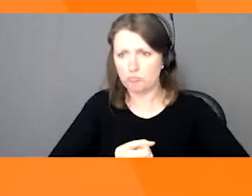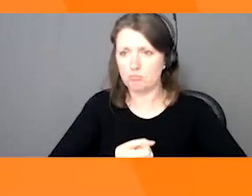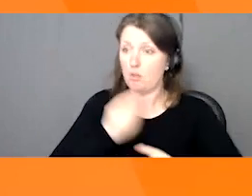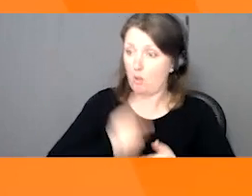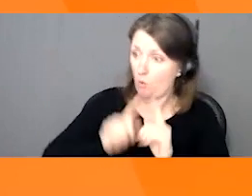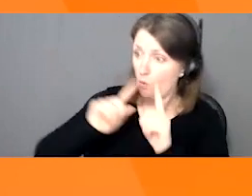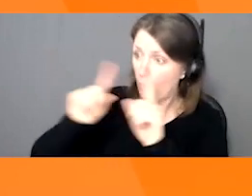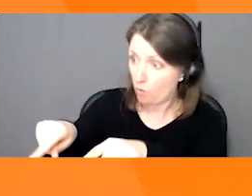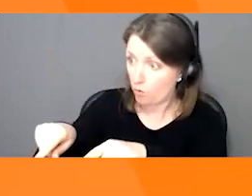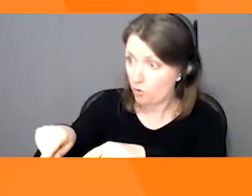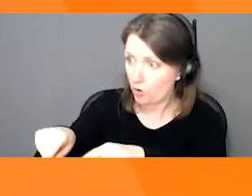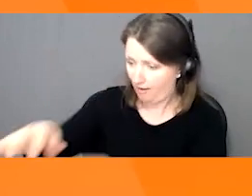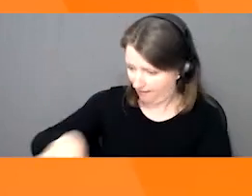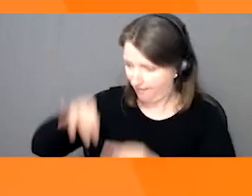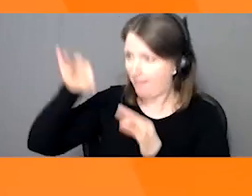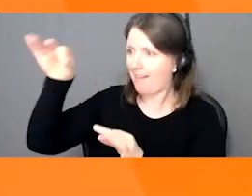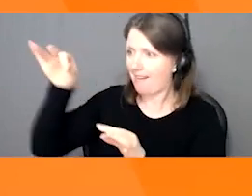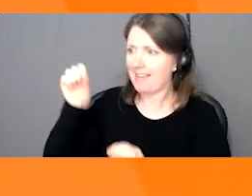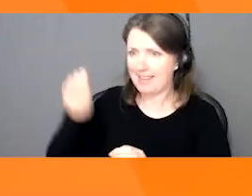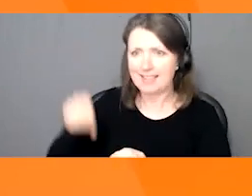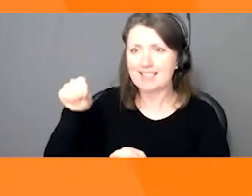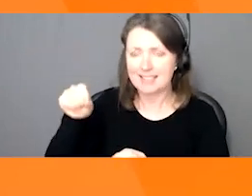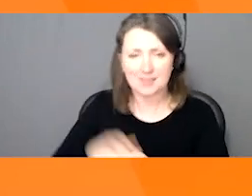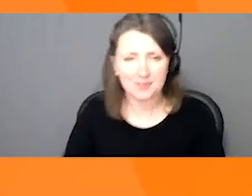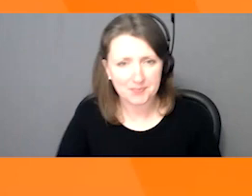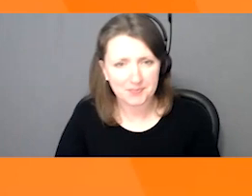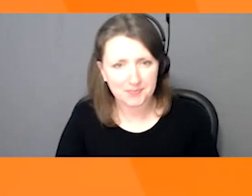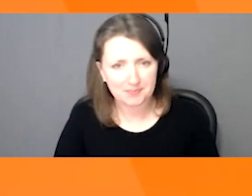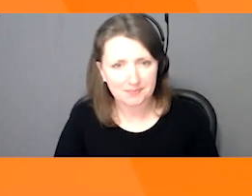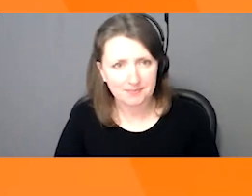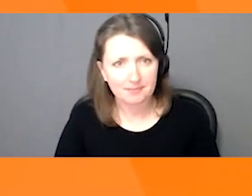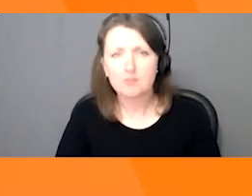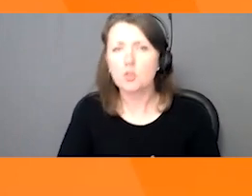a quick look at a video to see why product identification is so important.